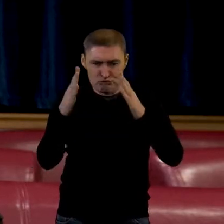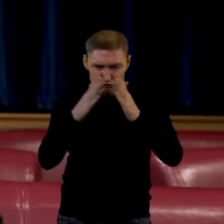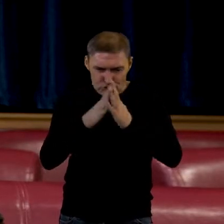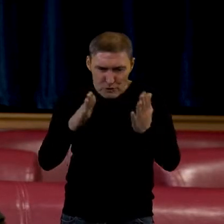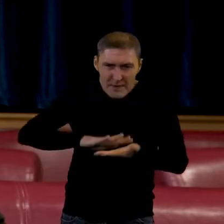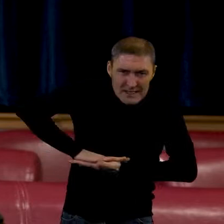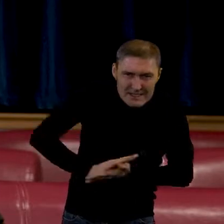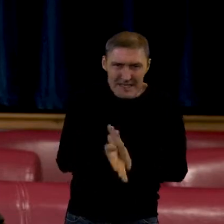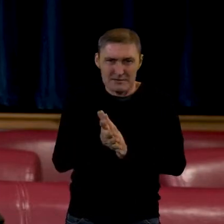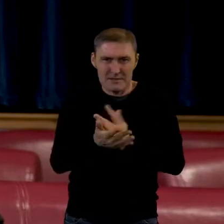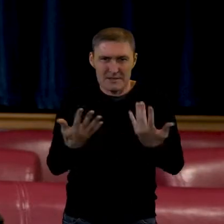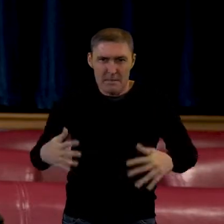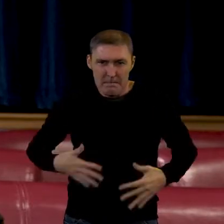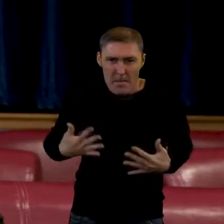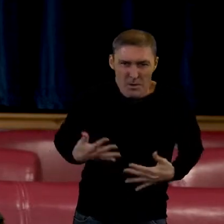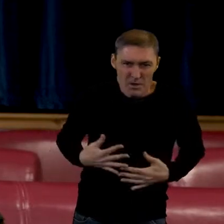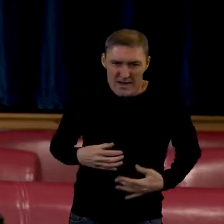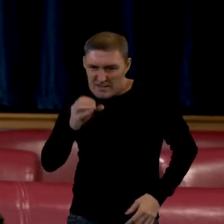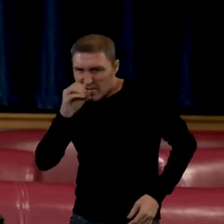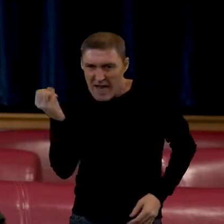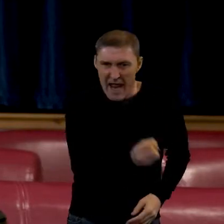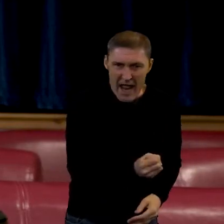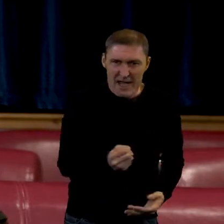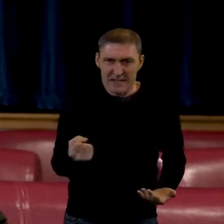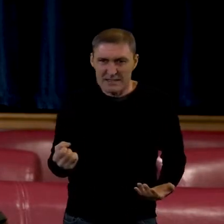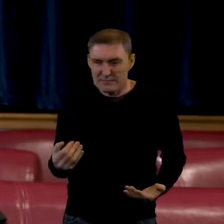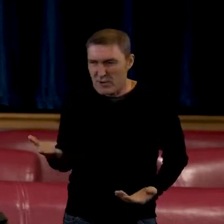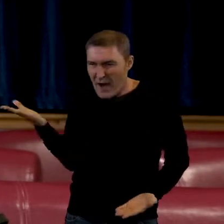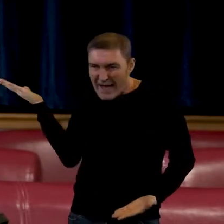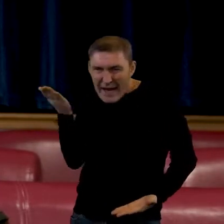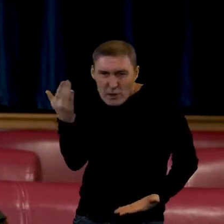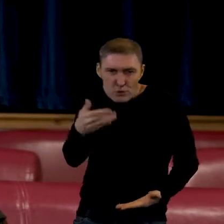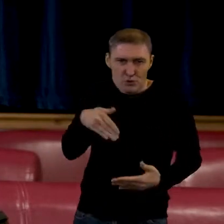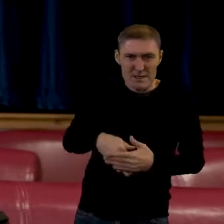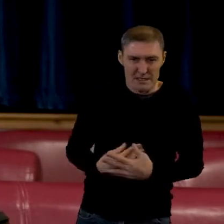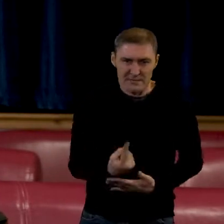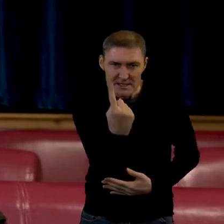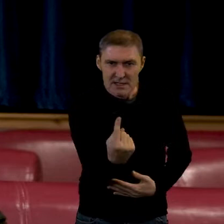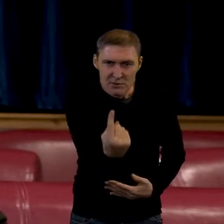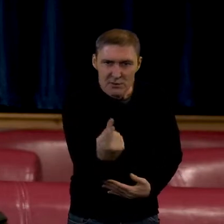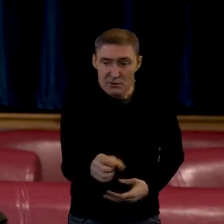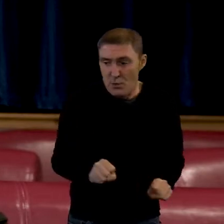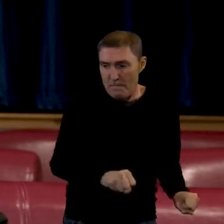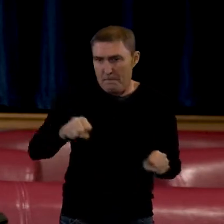hate towards the five protected characteristics, once that goes forward to court,